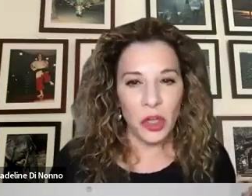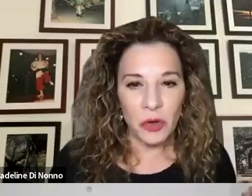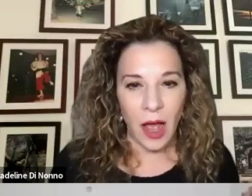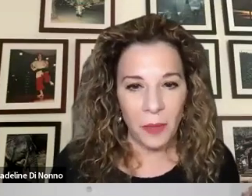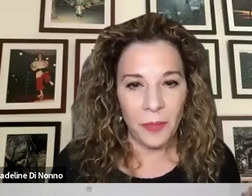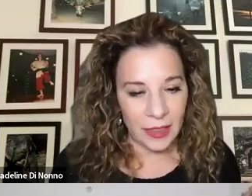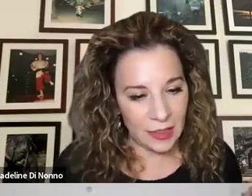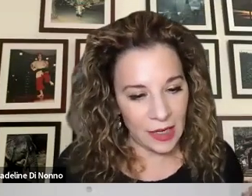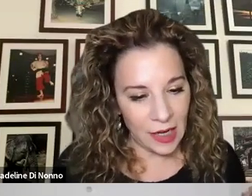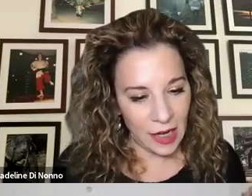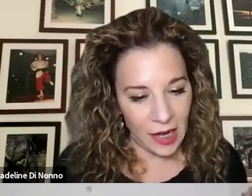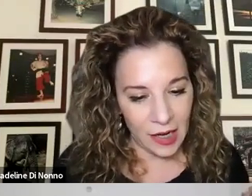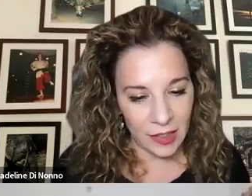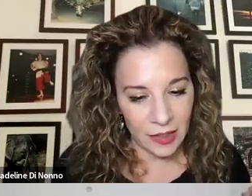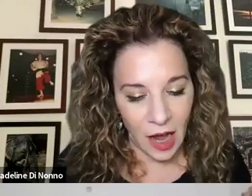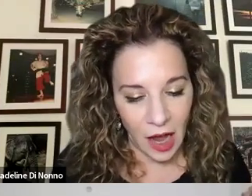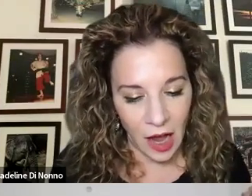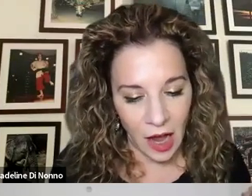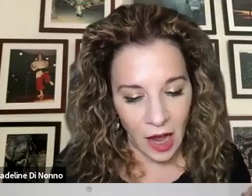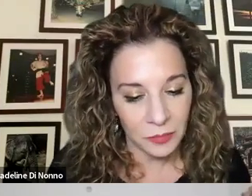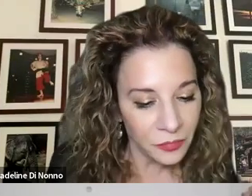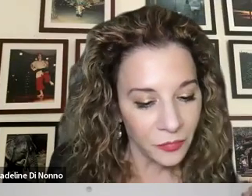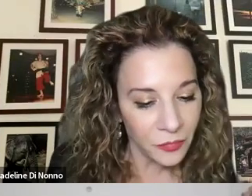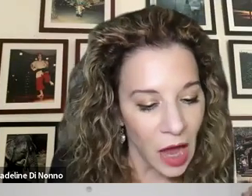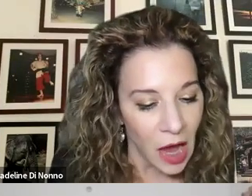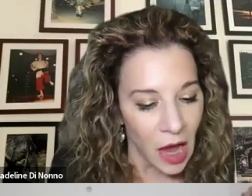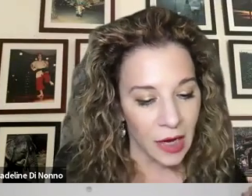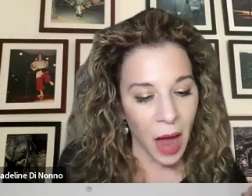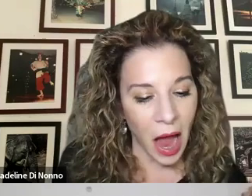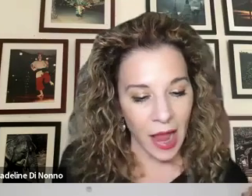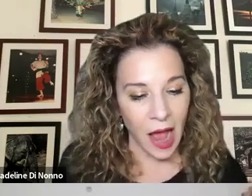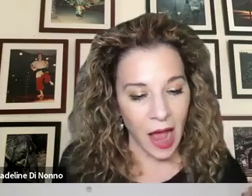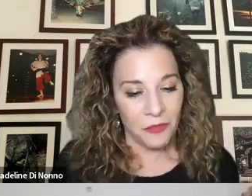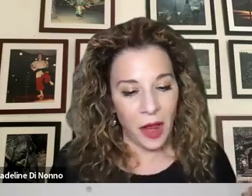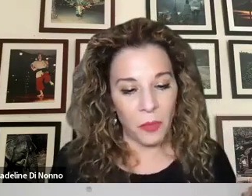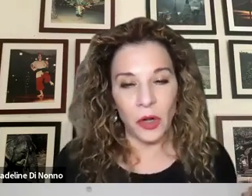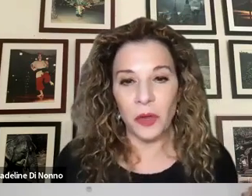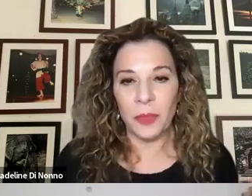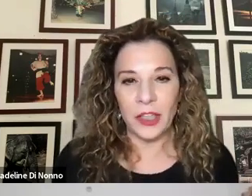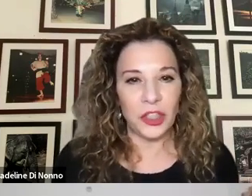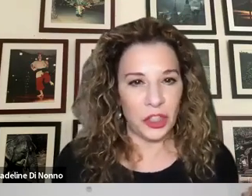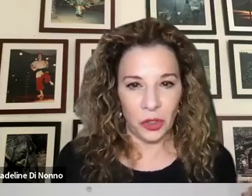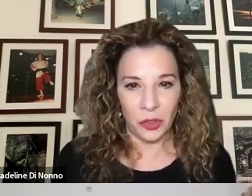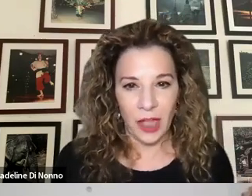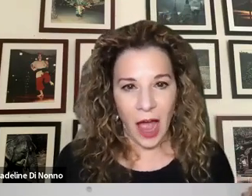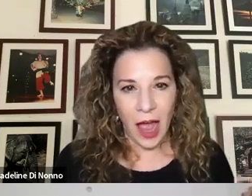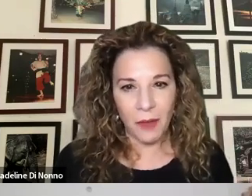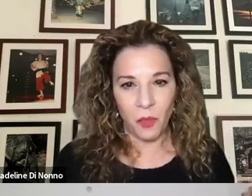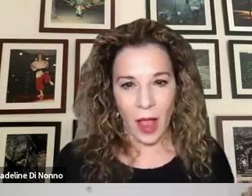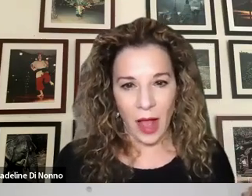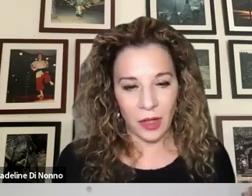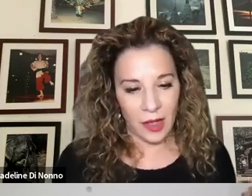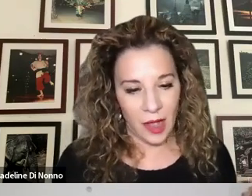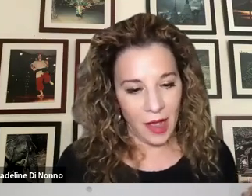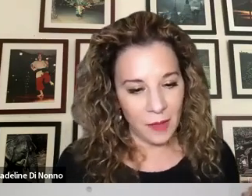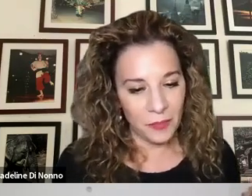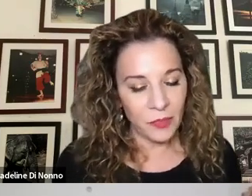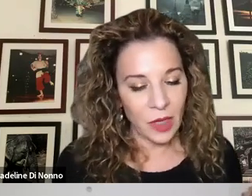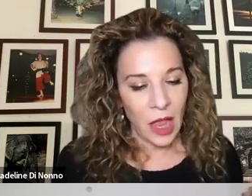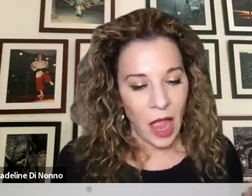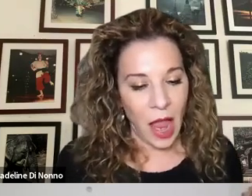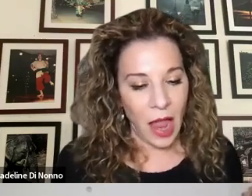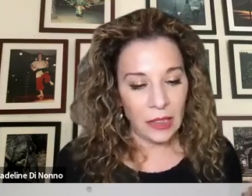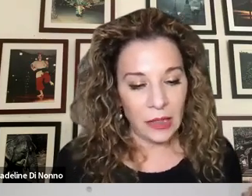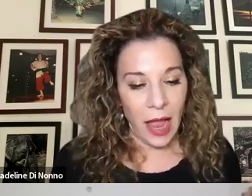then a new bestie is Kamiya Fairburn, who plays Julia. Welcome.